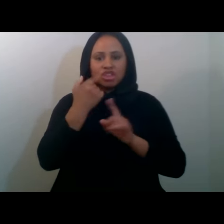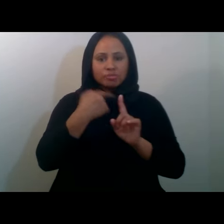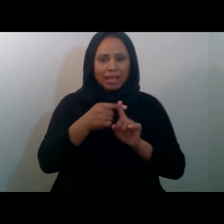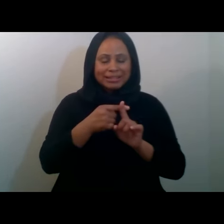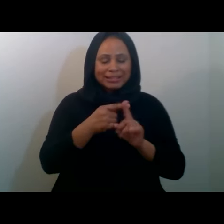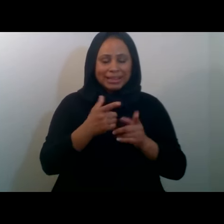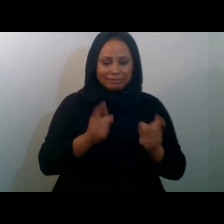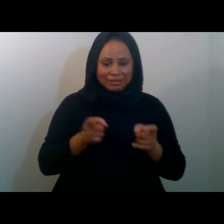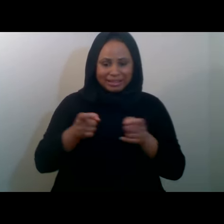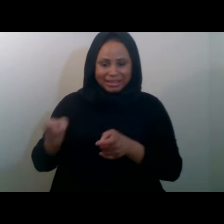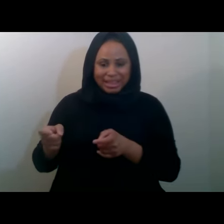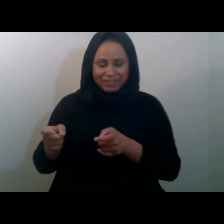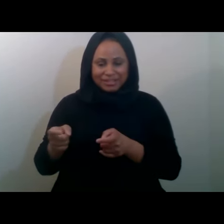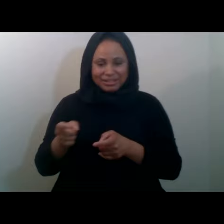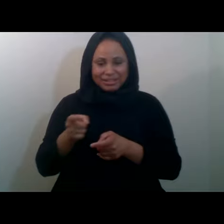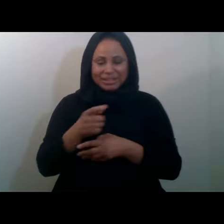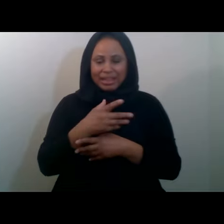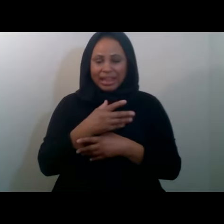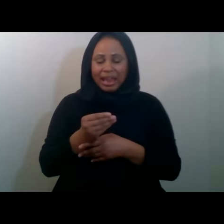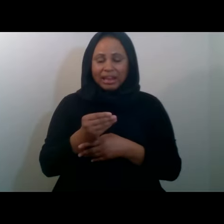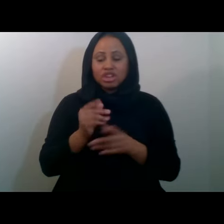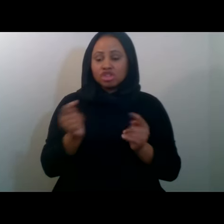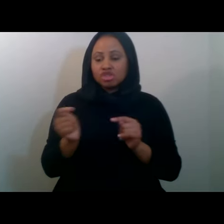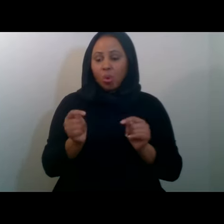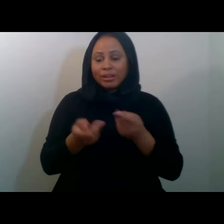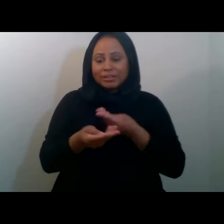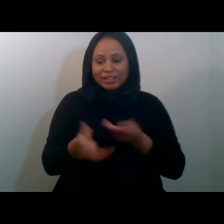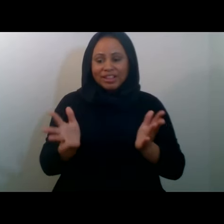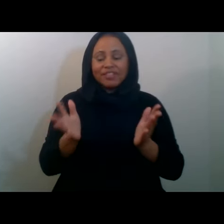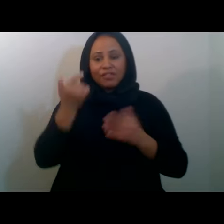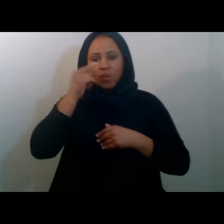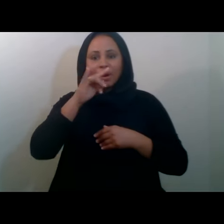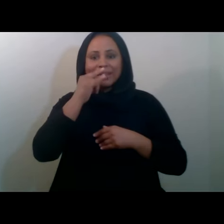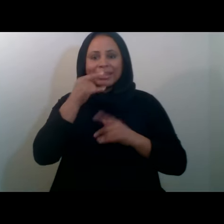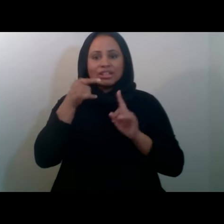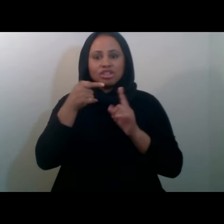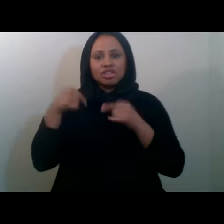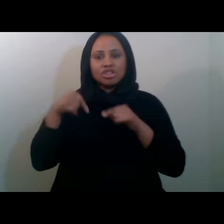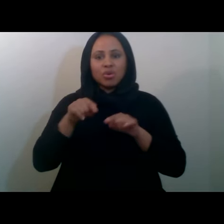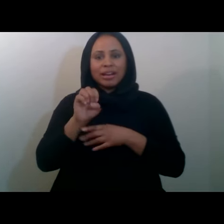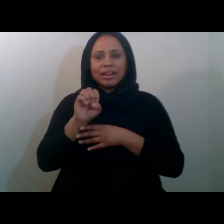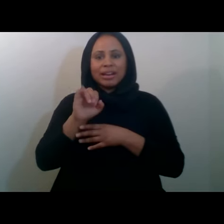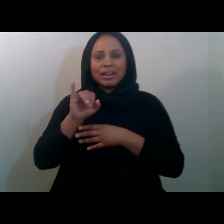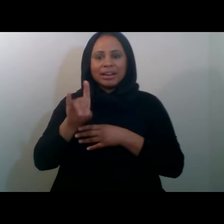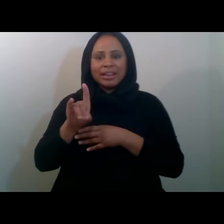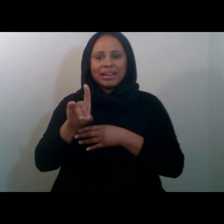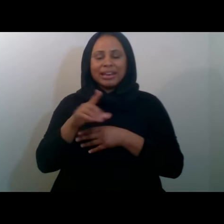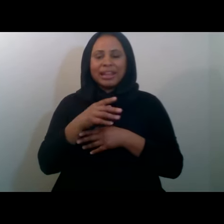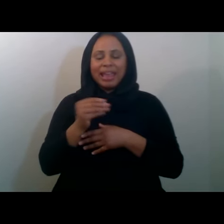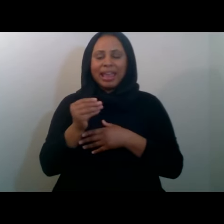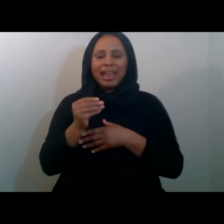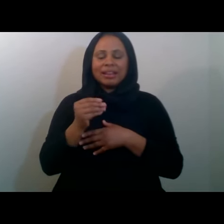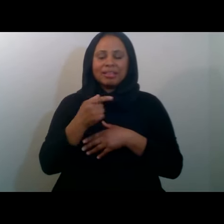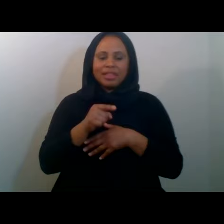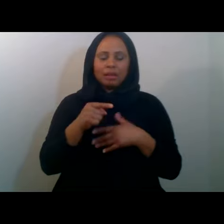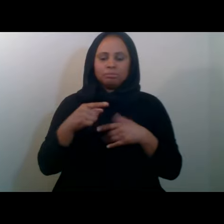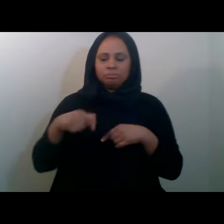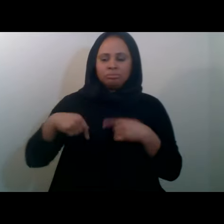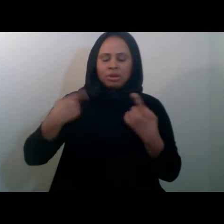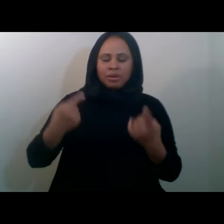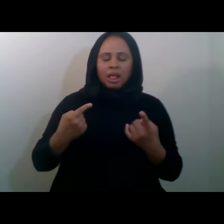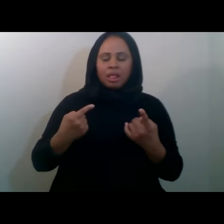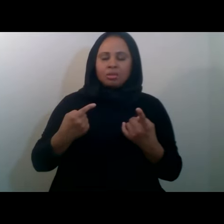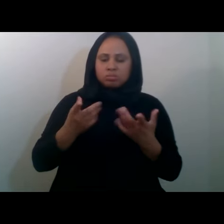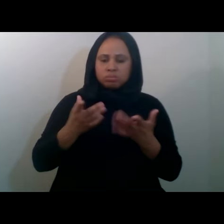kids during Eid. And they have been our shining star at the Rehab and Welfare Committee. Now,